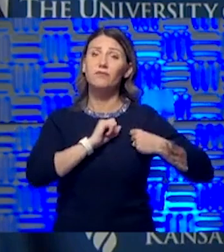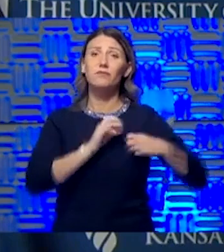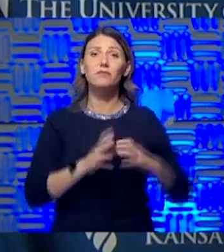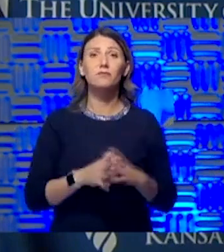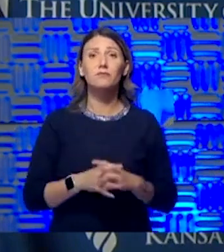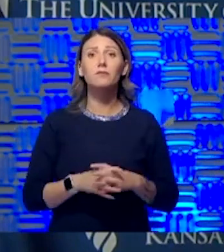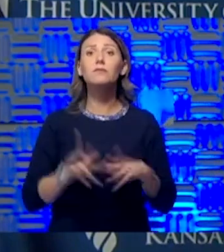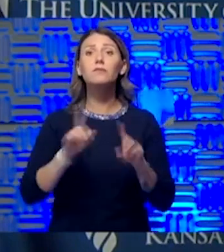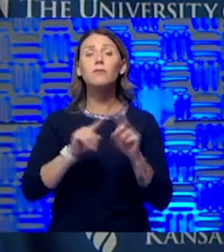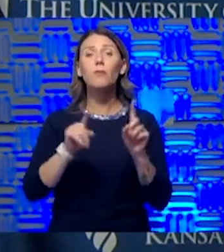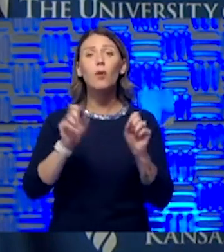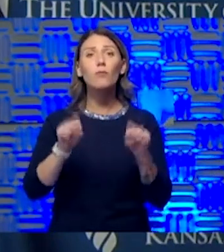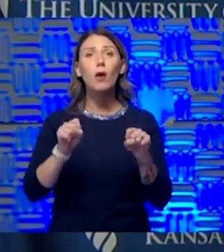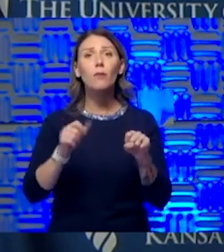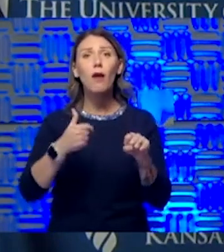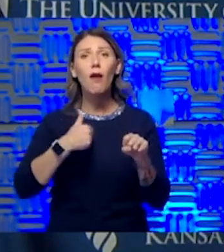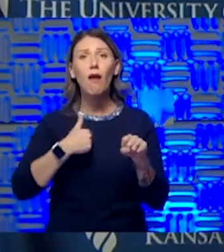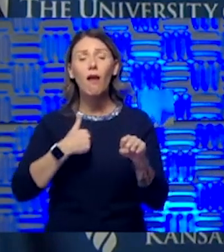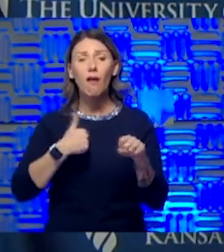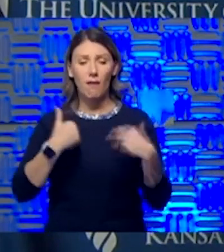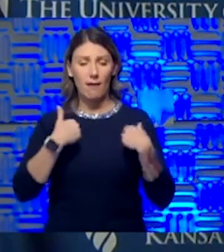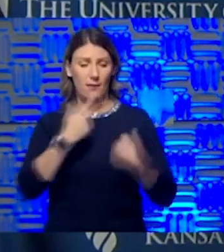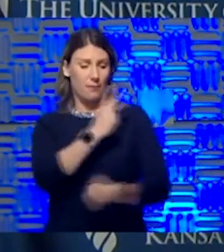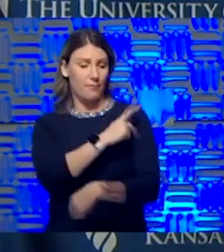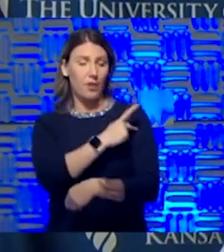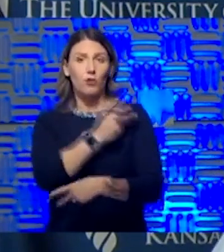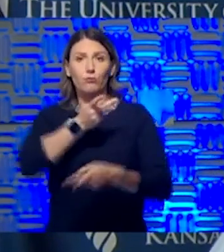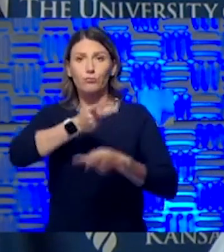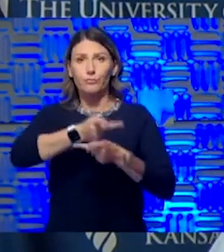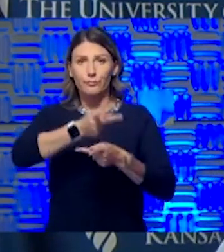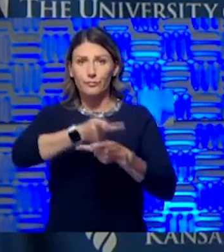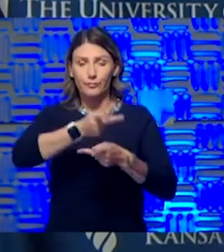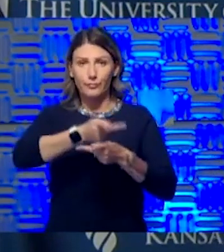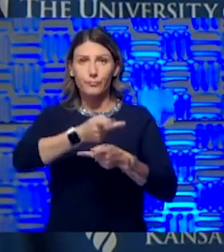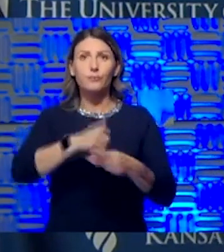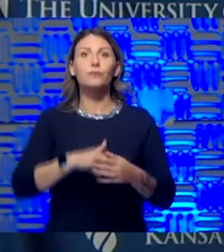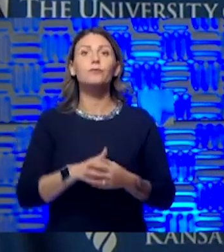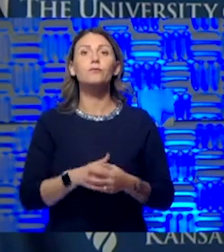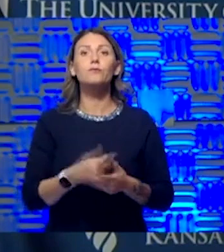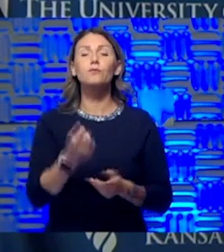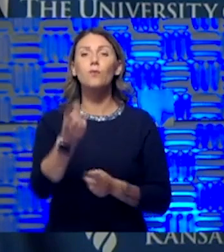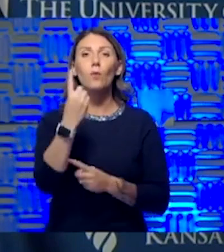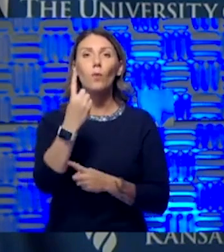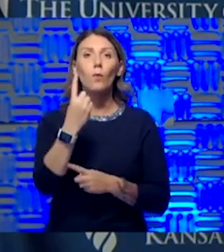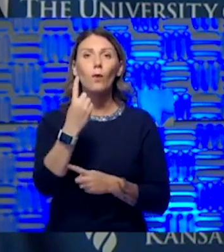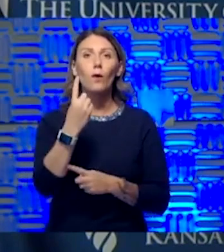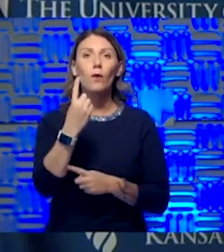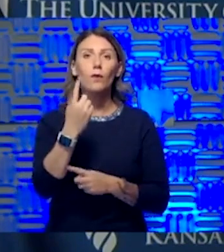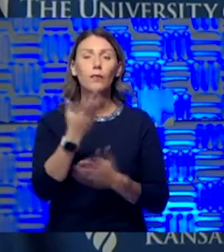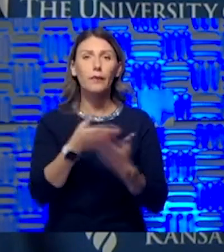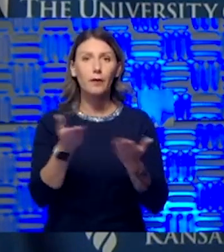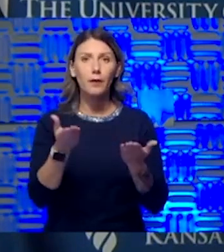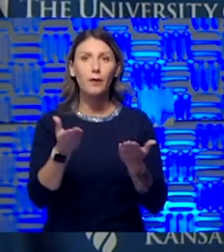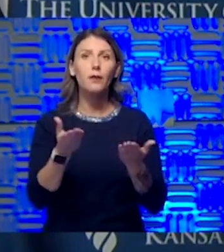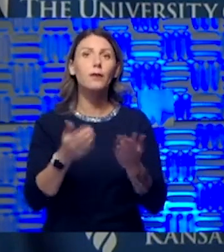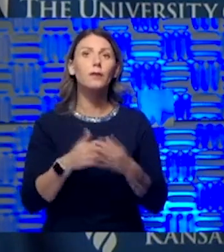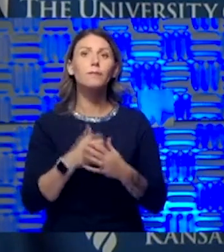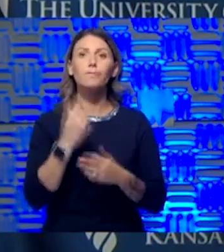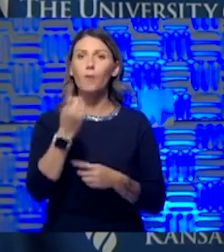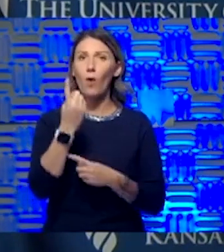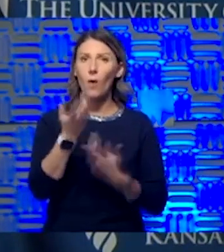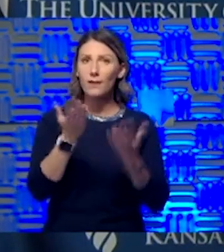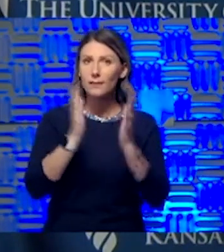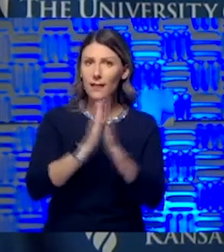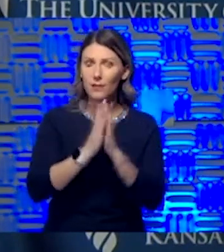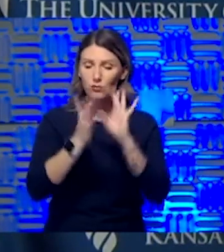But I would probably say I had a patient who I was taking care of. And one of the things that I do is ask about their